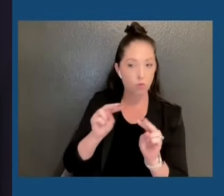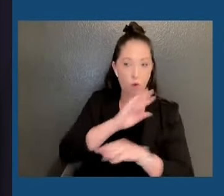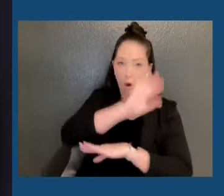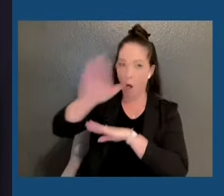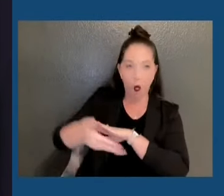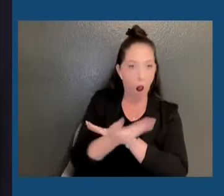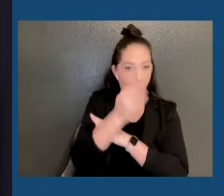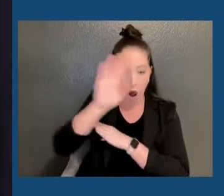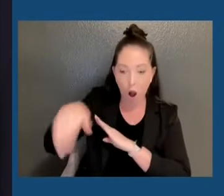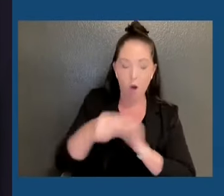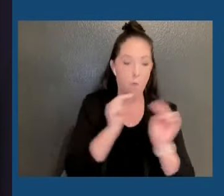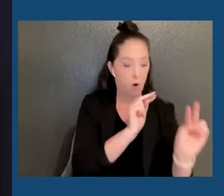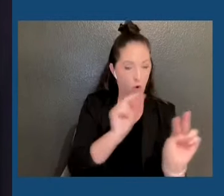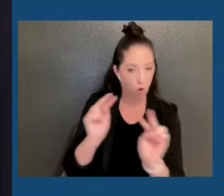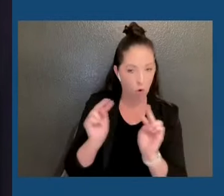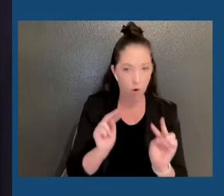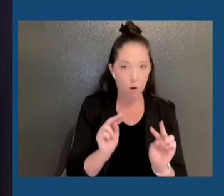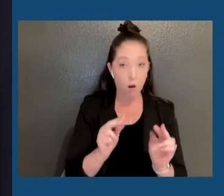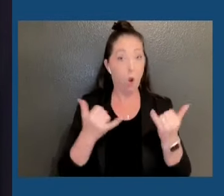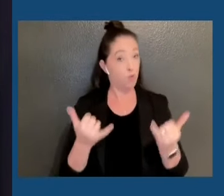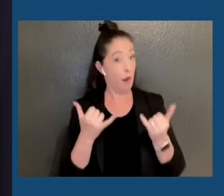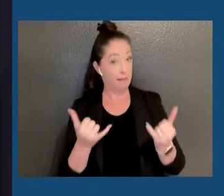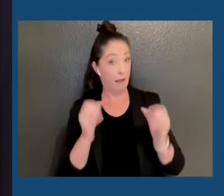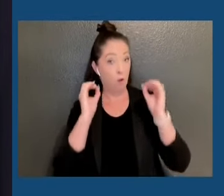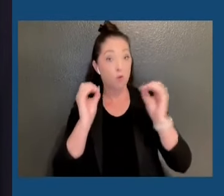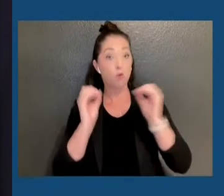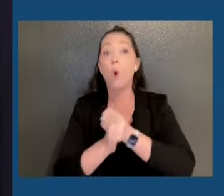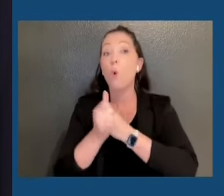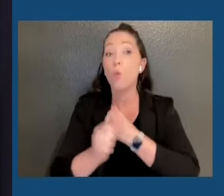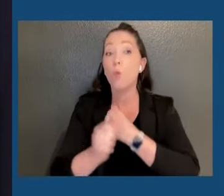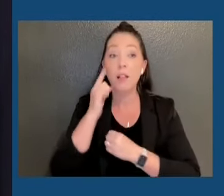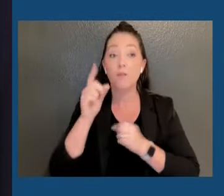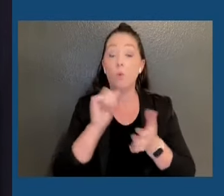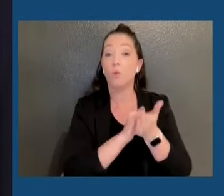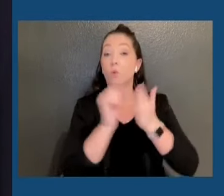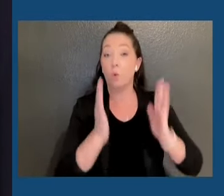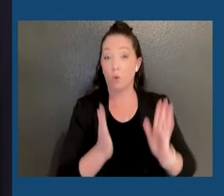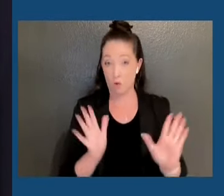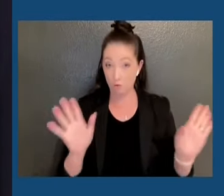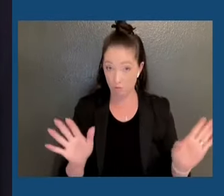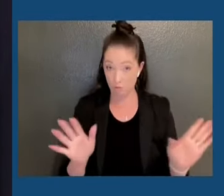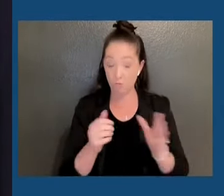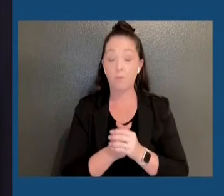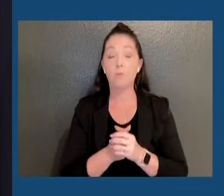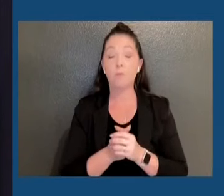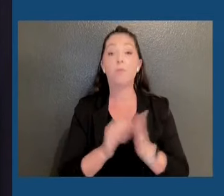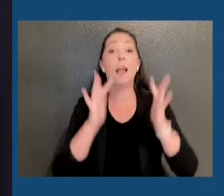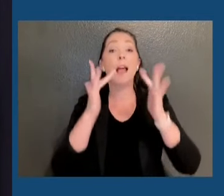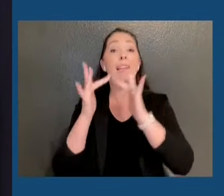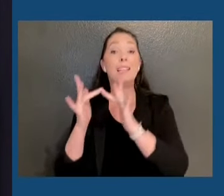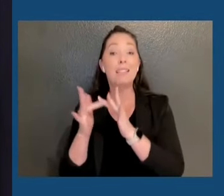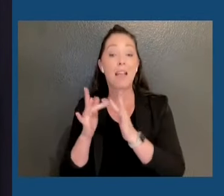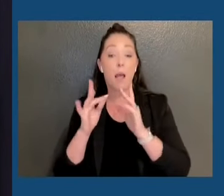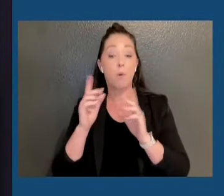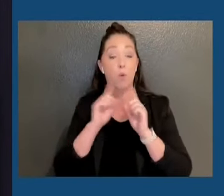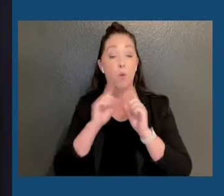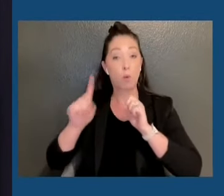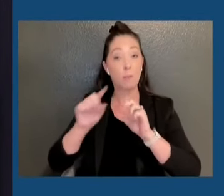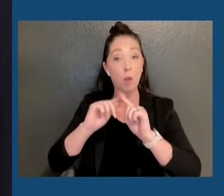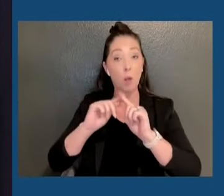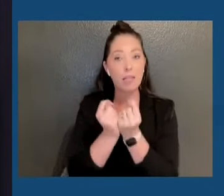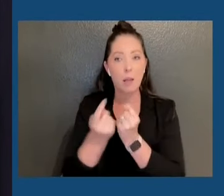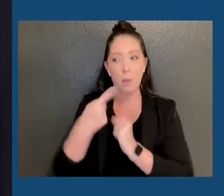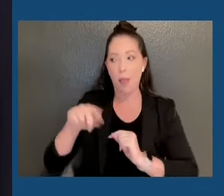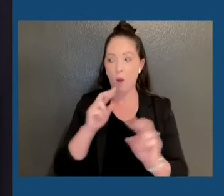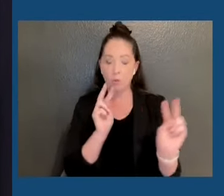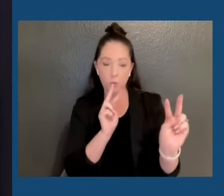that at this time, there are no threats of violence to New Yorkers. Our cyber incident response team is always vigilant to